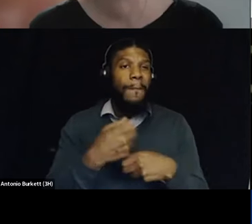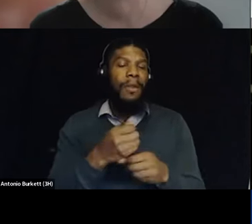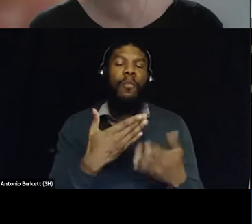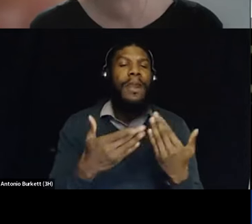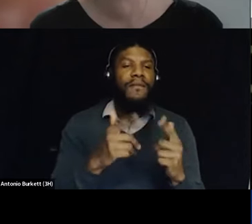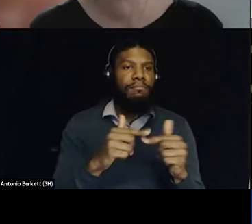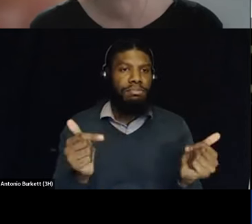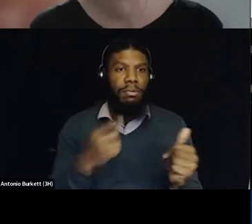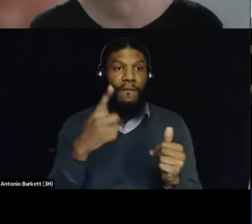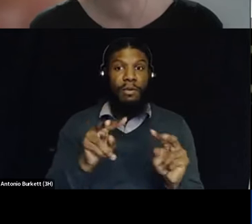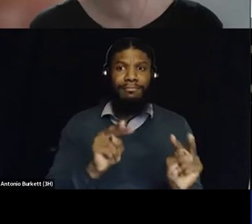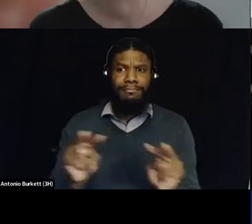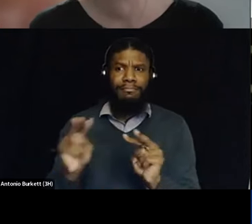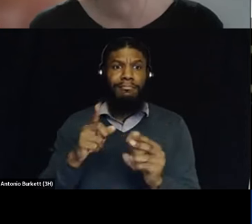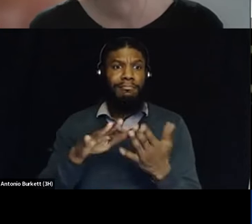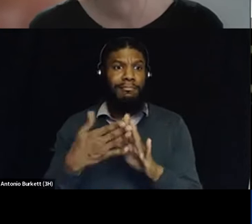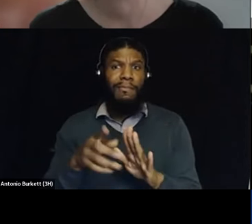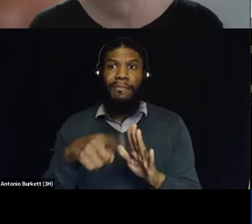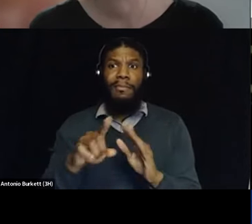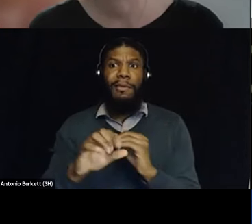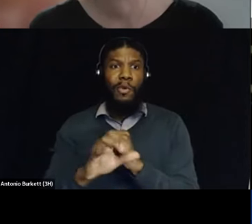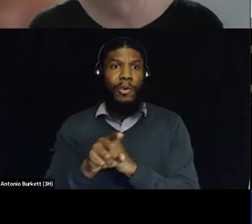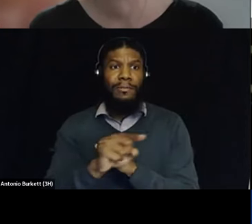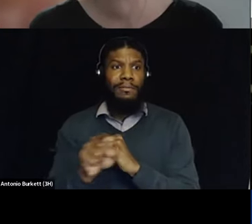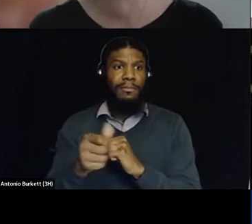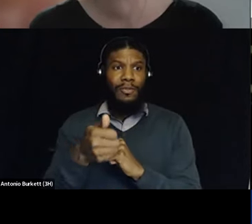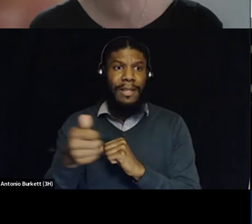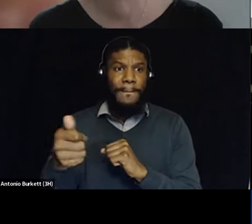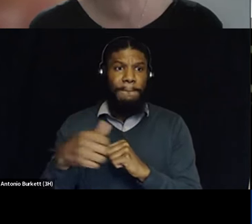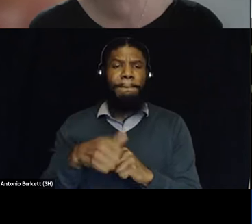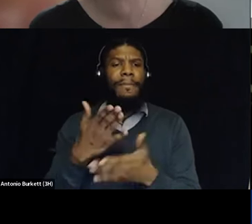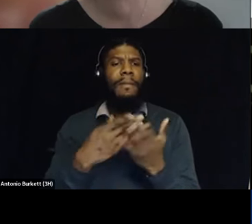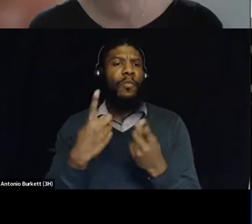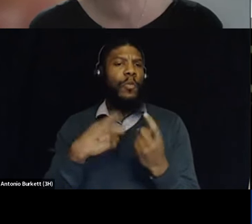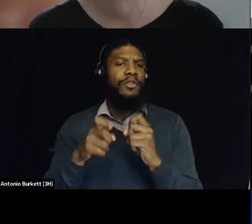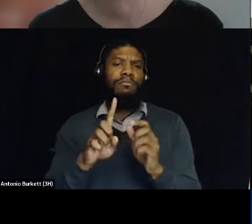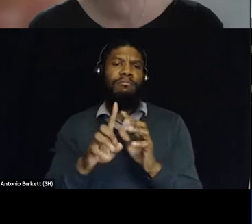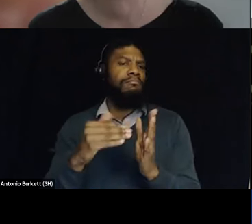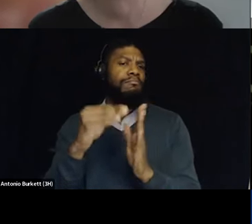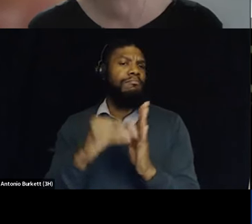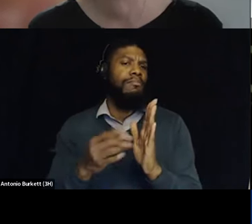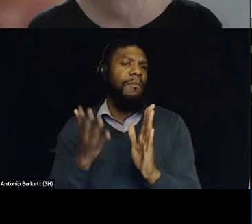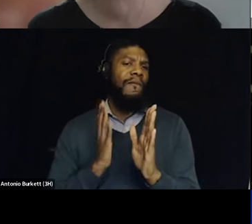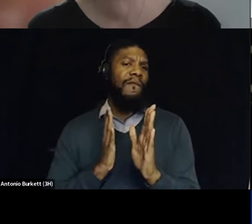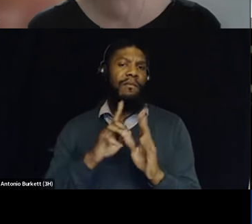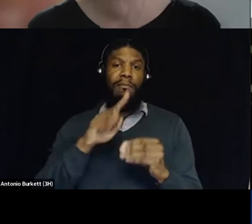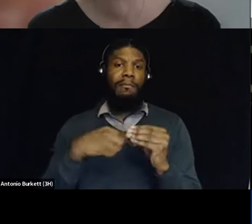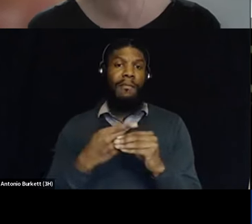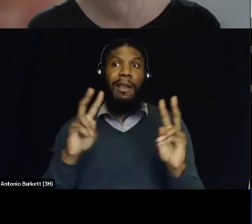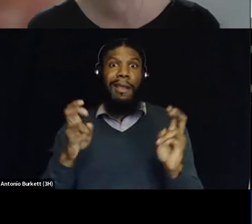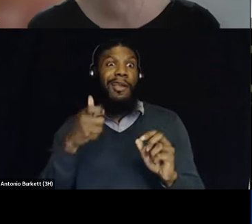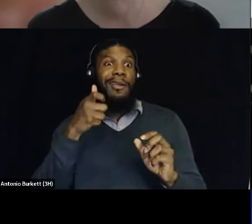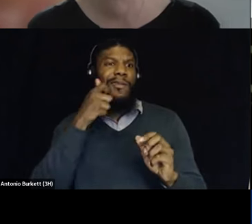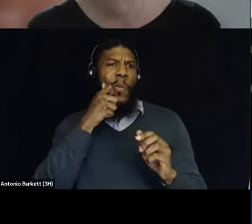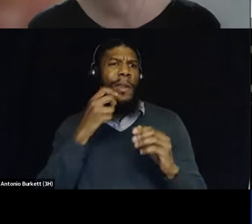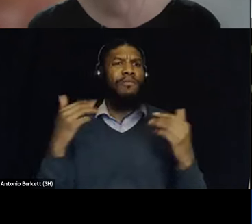to surveil communities that are marketing themselves so some of the questions that you came up about before about like they make it seem race neutral or they